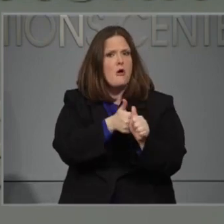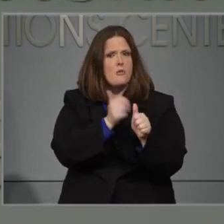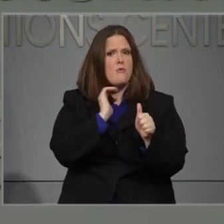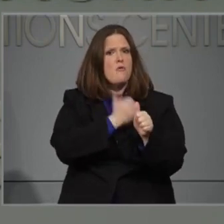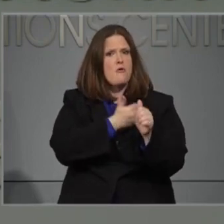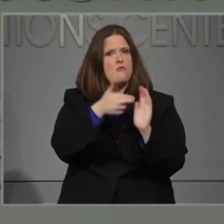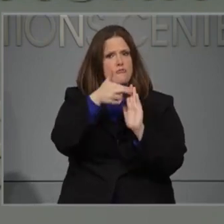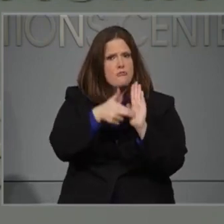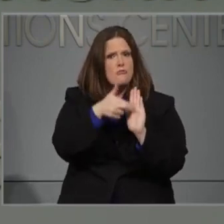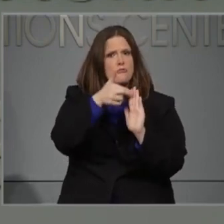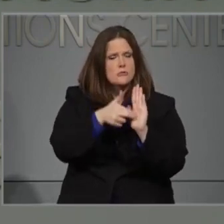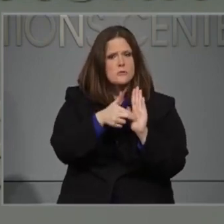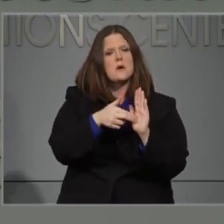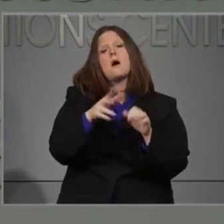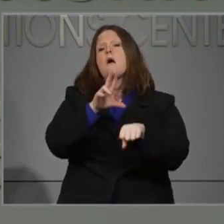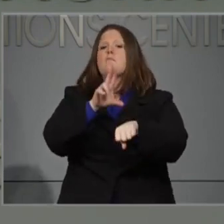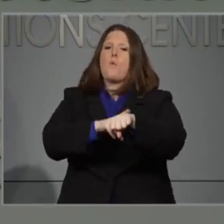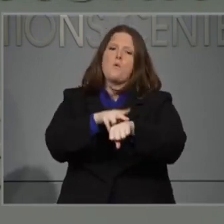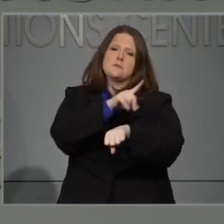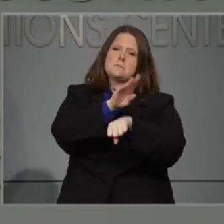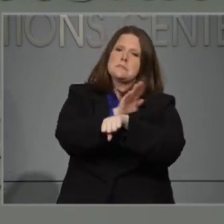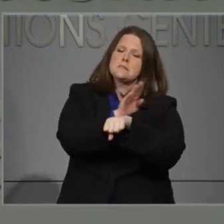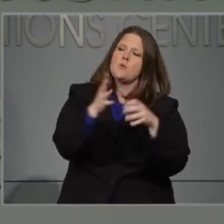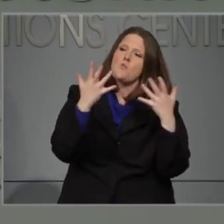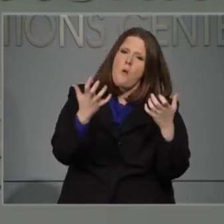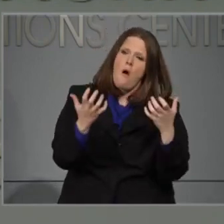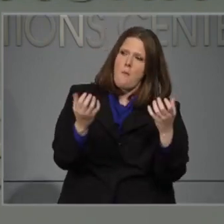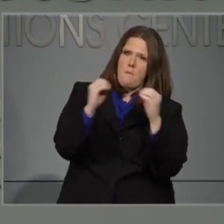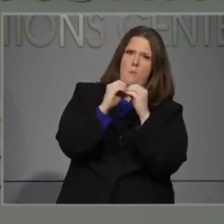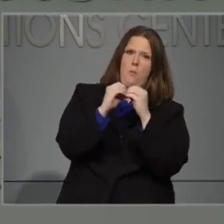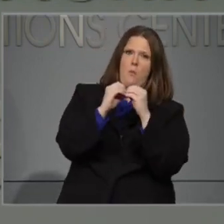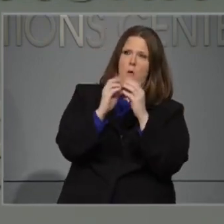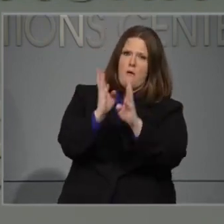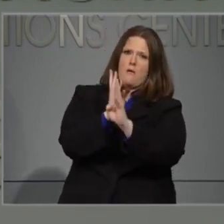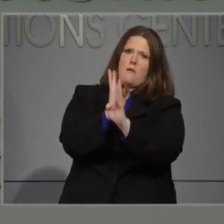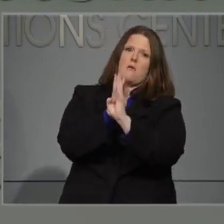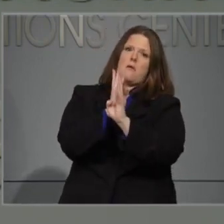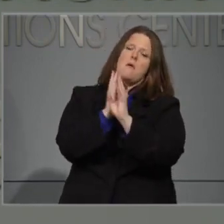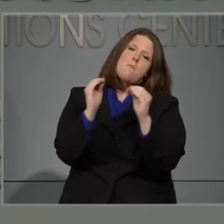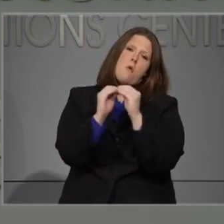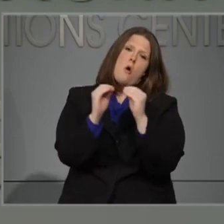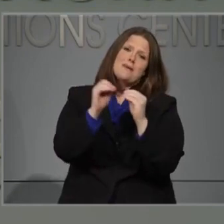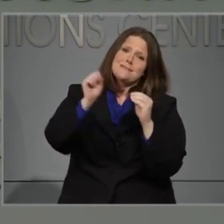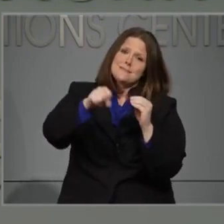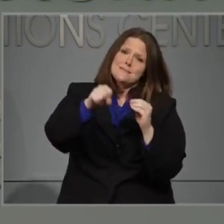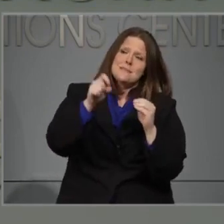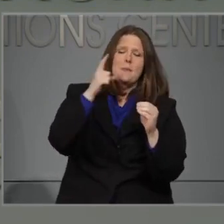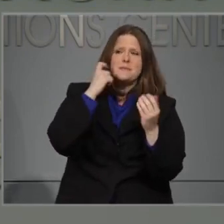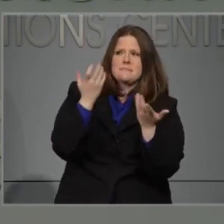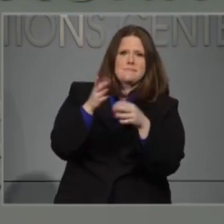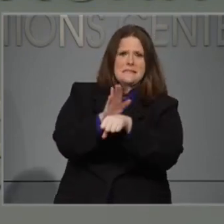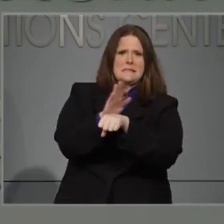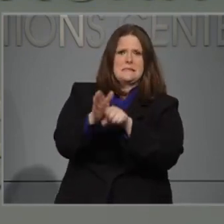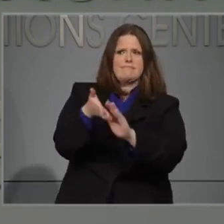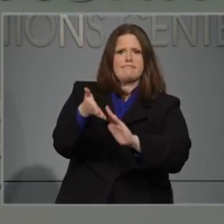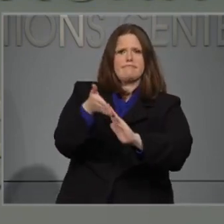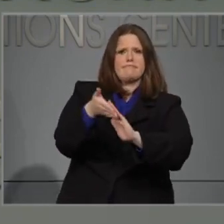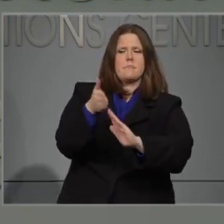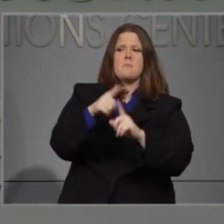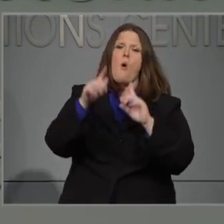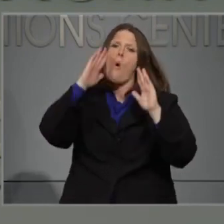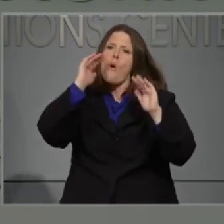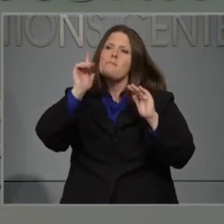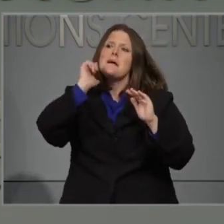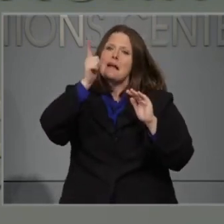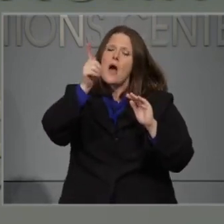this. Obviously, they eagerly want an increase in capacity. And that hopefully will come down the